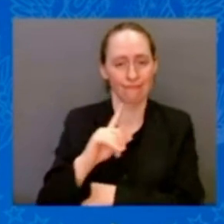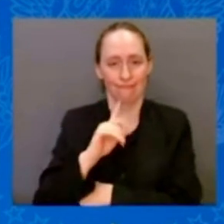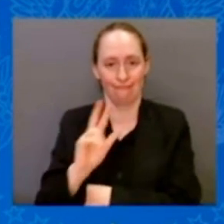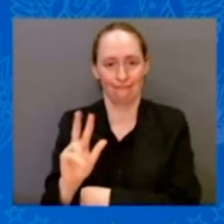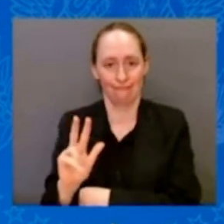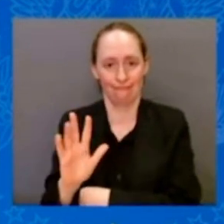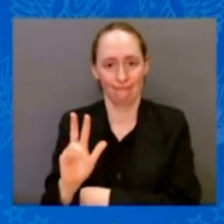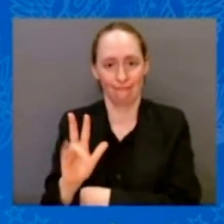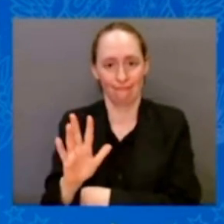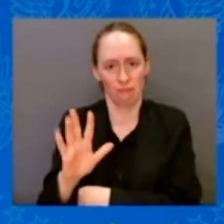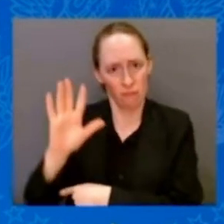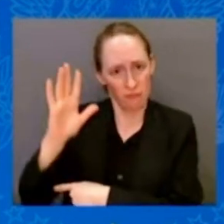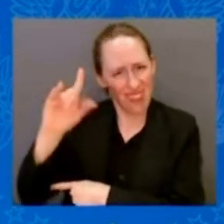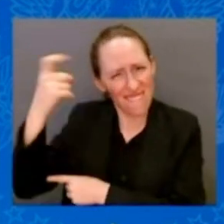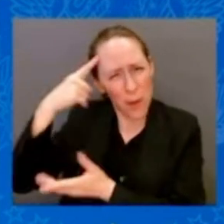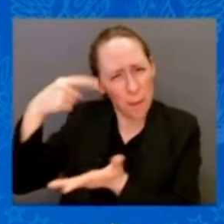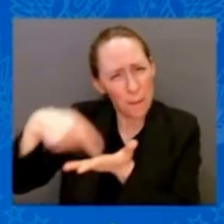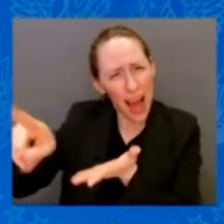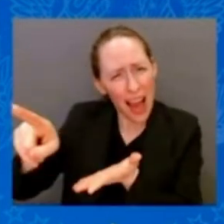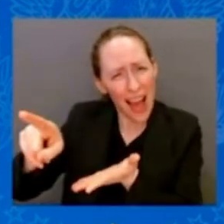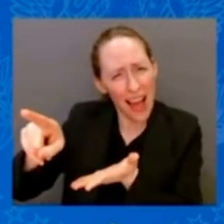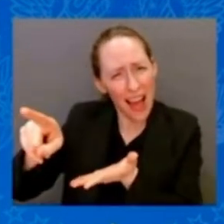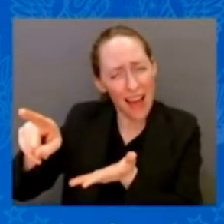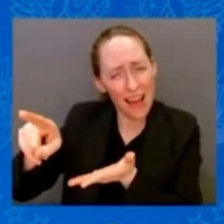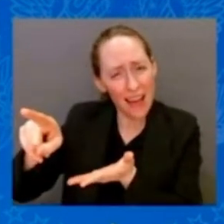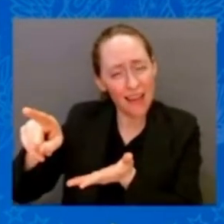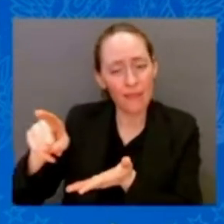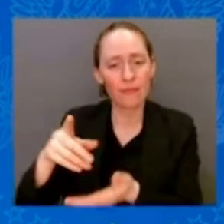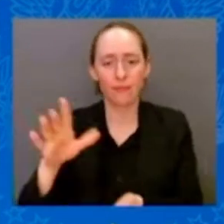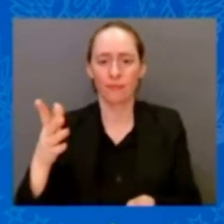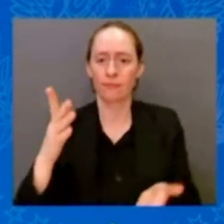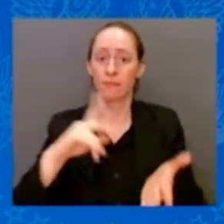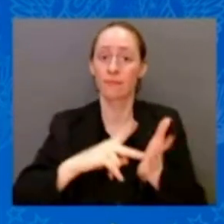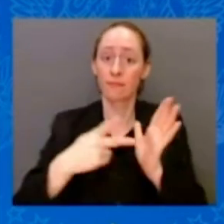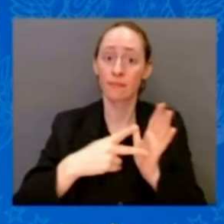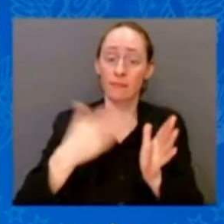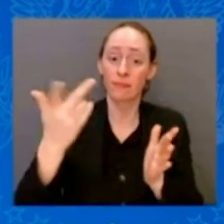down the deficit. Do you guys have to stand the whole time? I'm sorry.